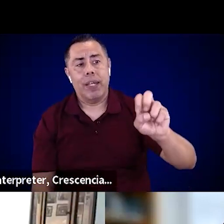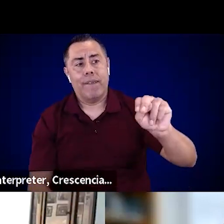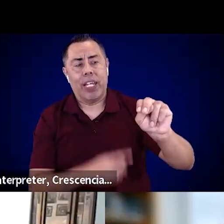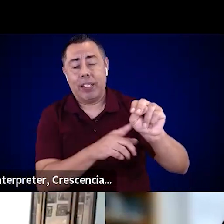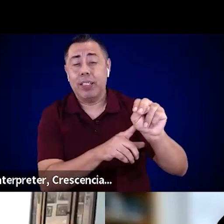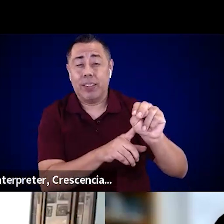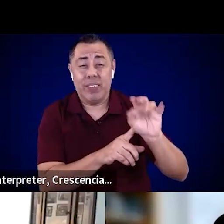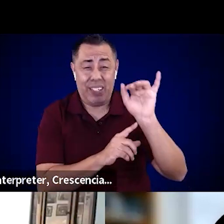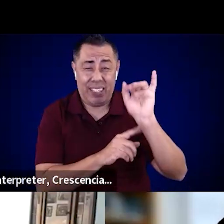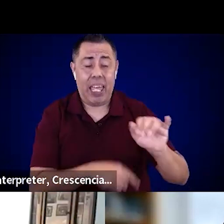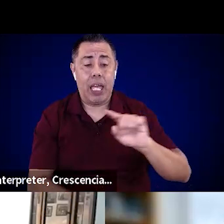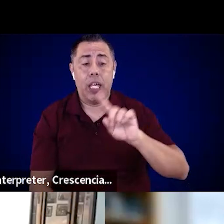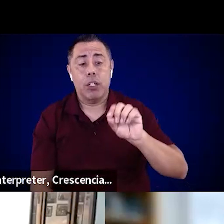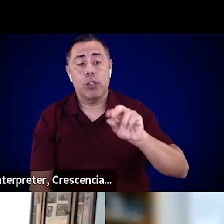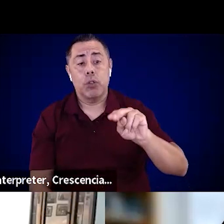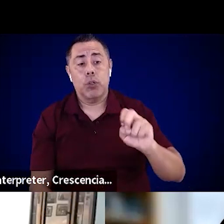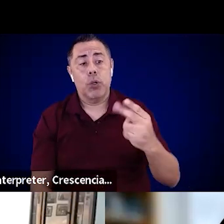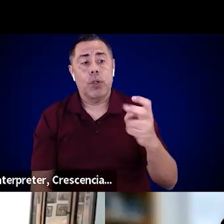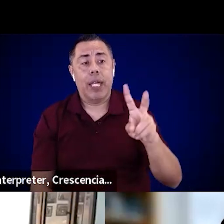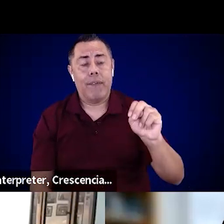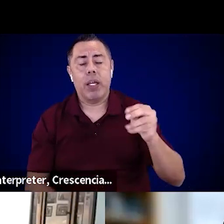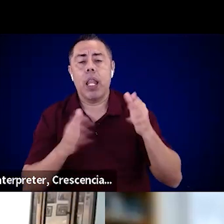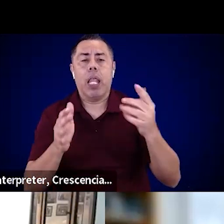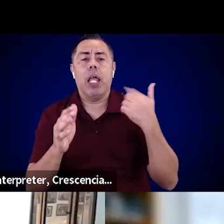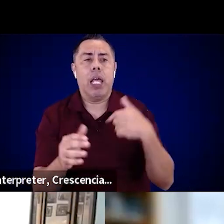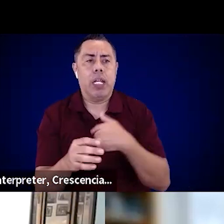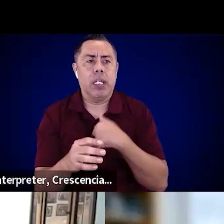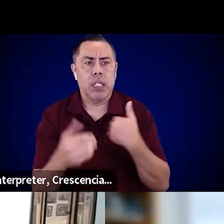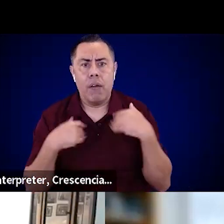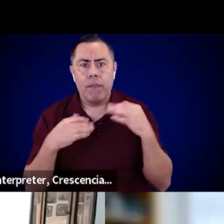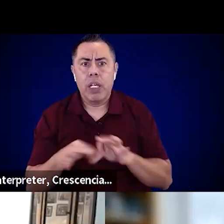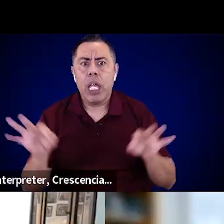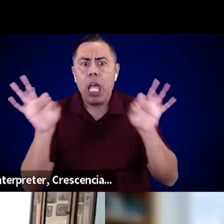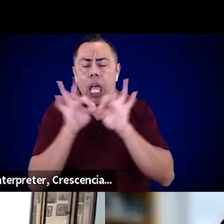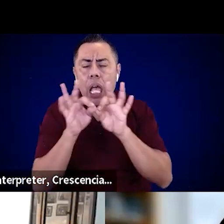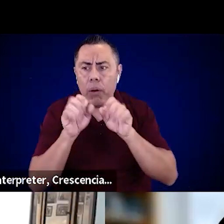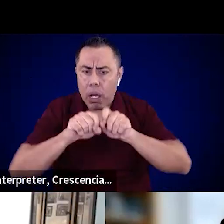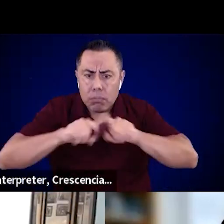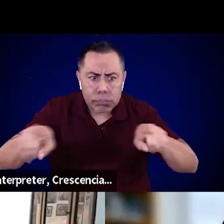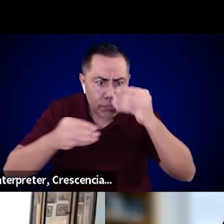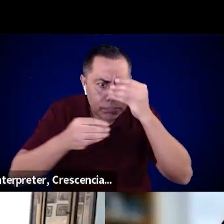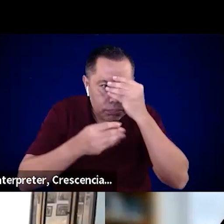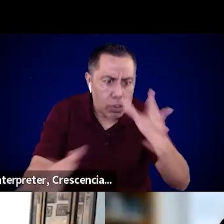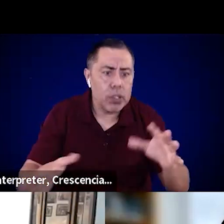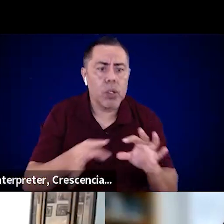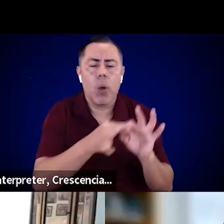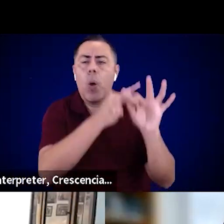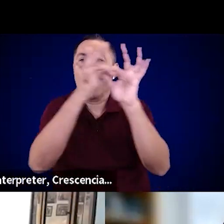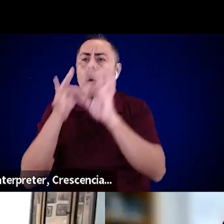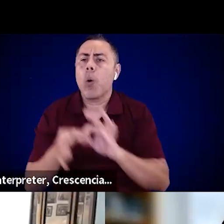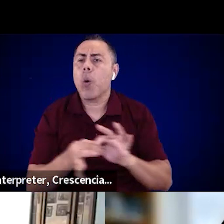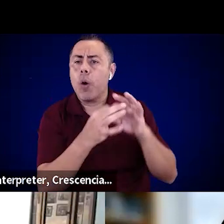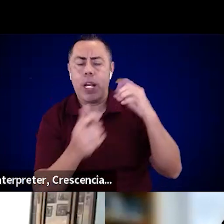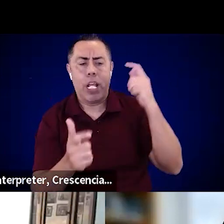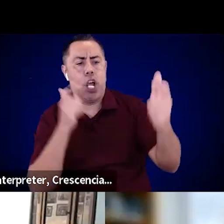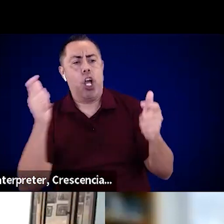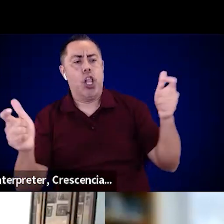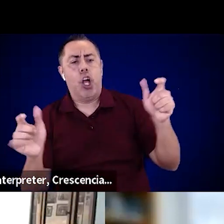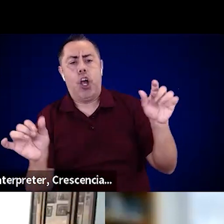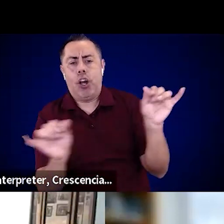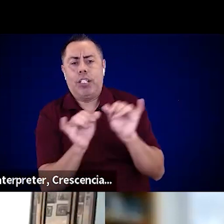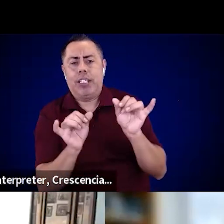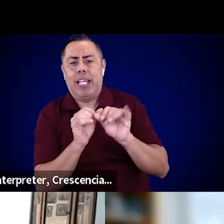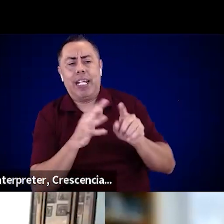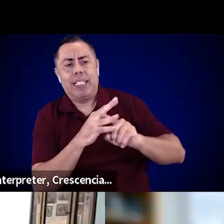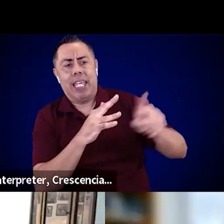updates, deploy resources, coordinate large scale evacuation. I would like to say the biggest thing, though,